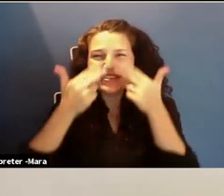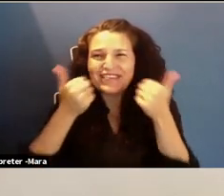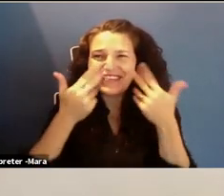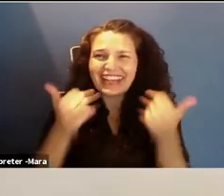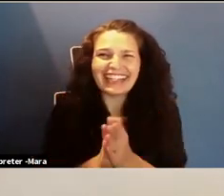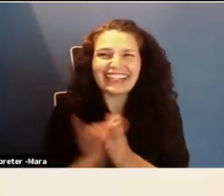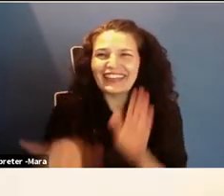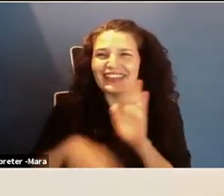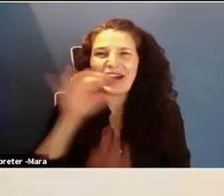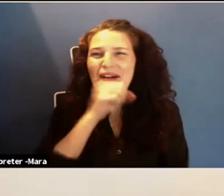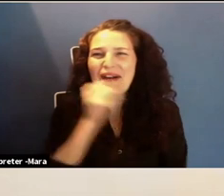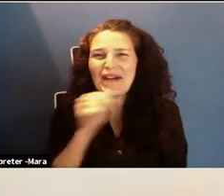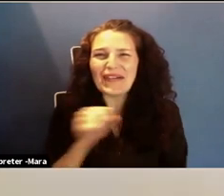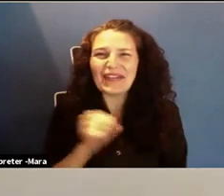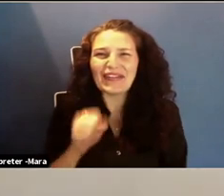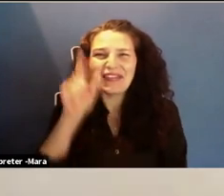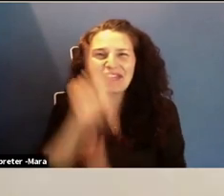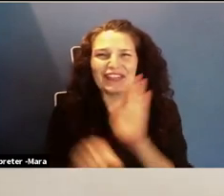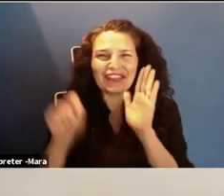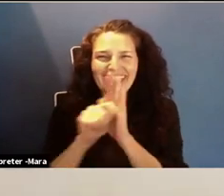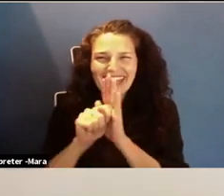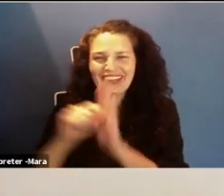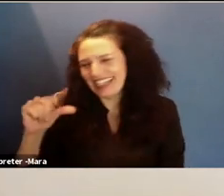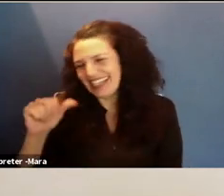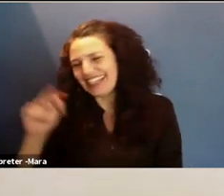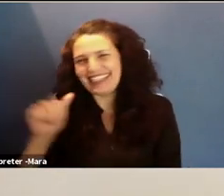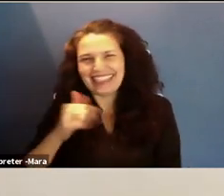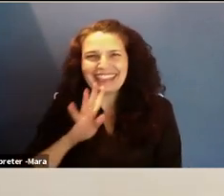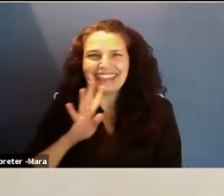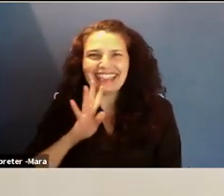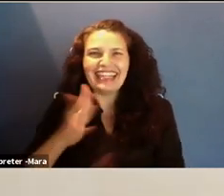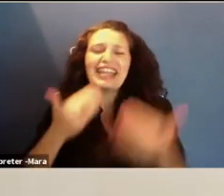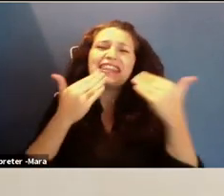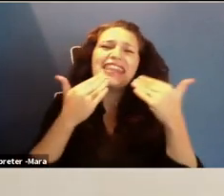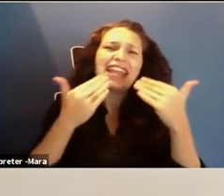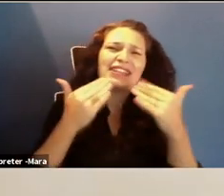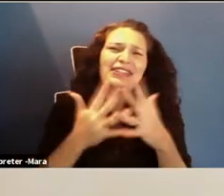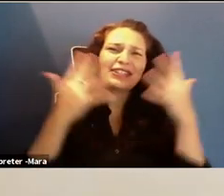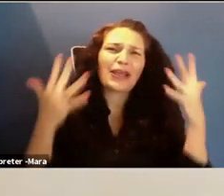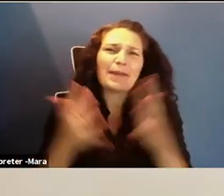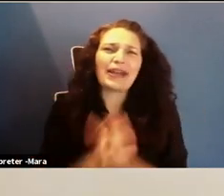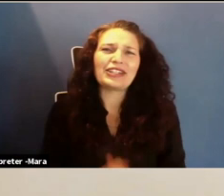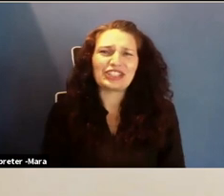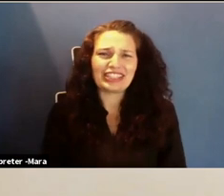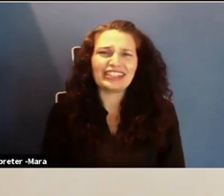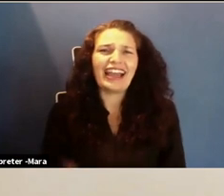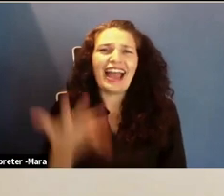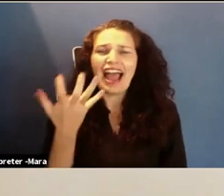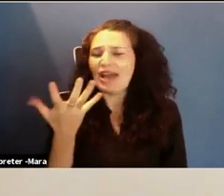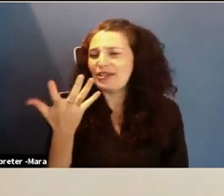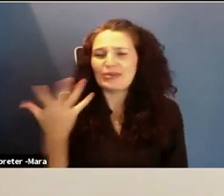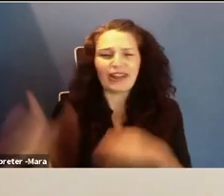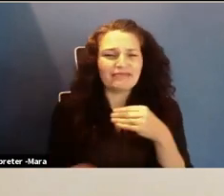that old video. Anyway, thank you so much. We are. I just want to echo Madeline's